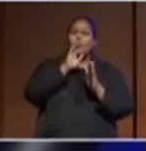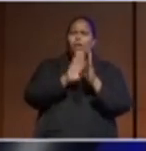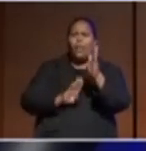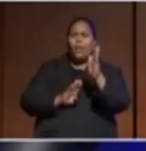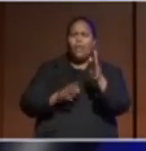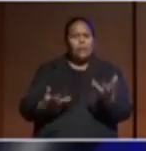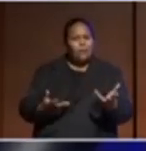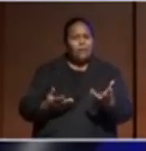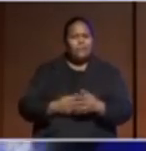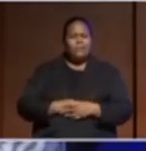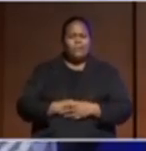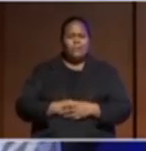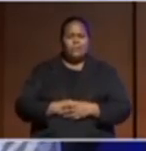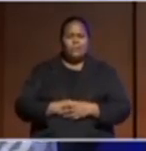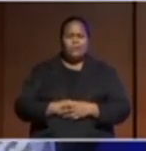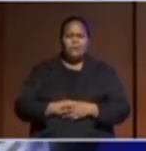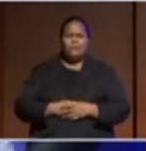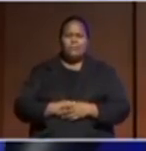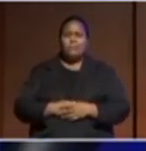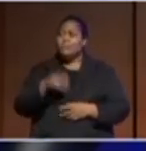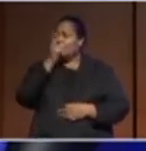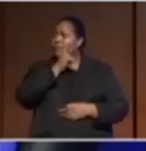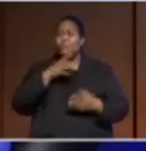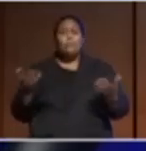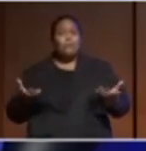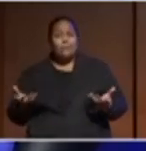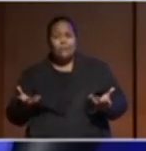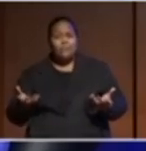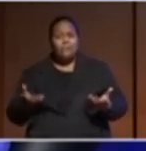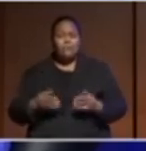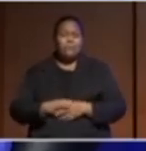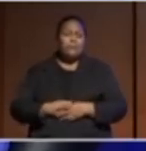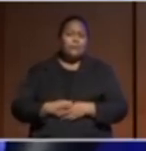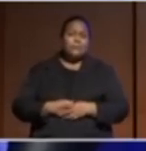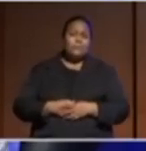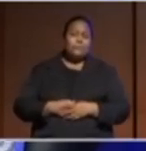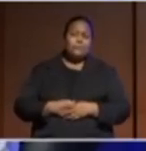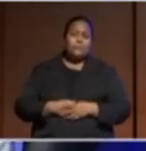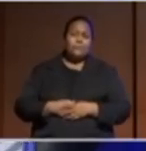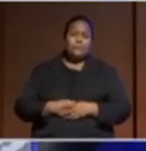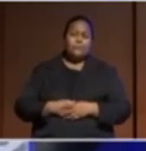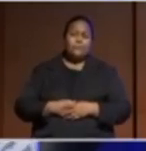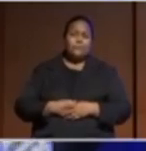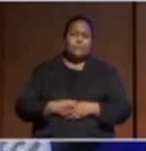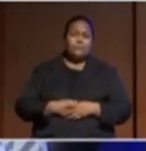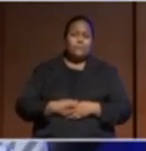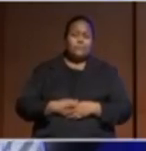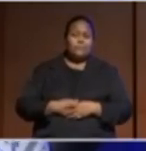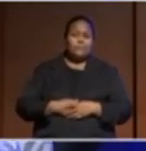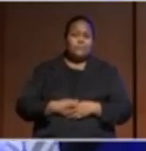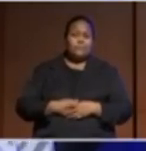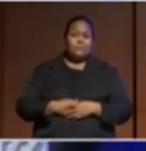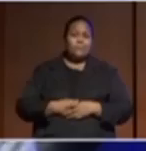where do we find our girls? You know, the equations aren't sort of